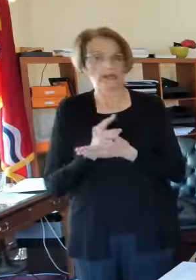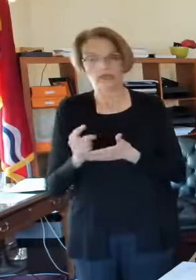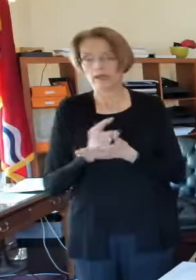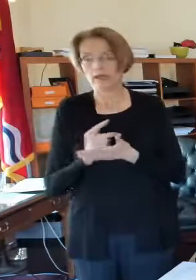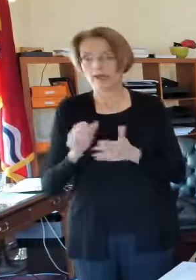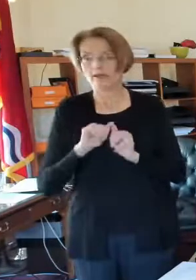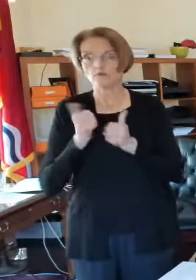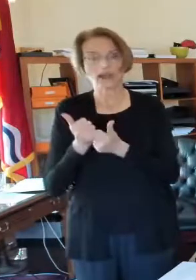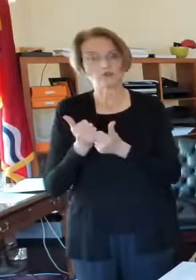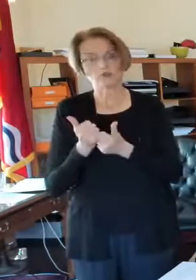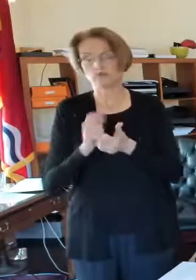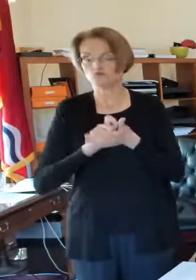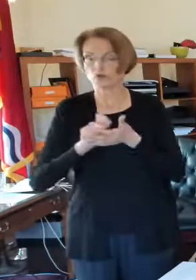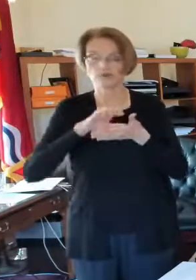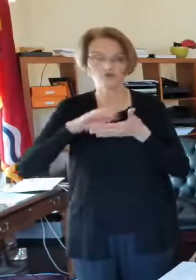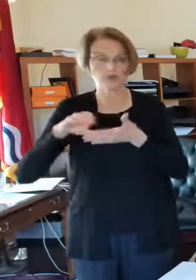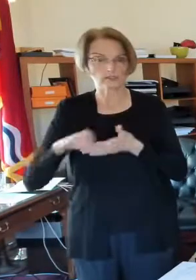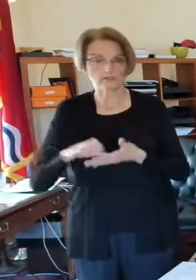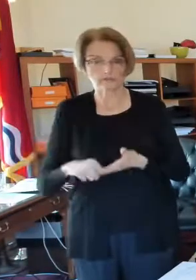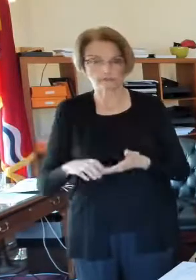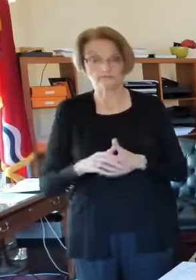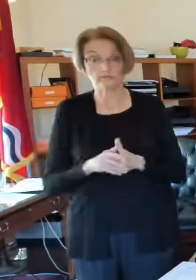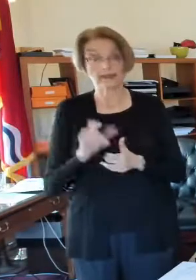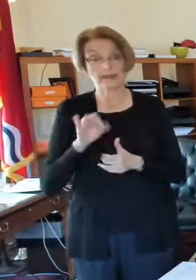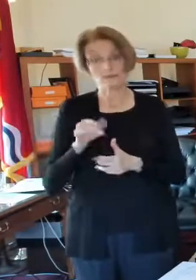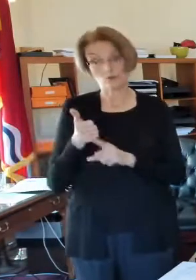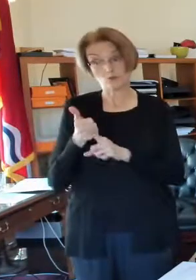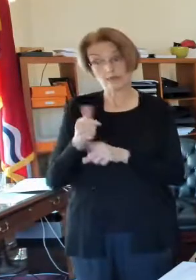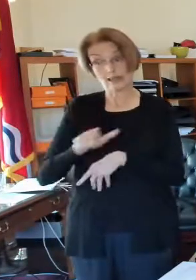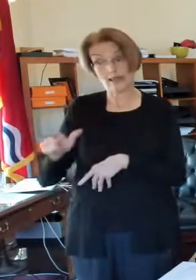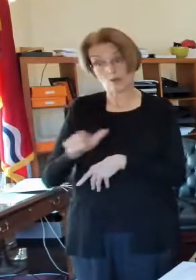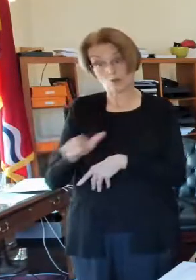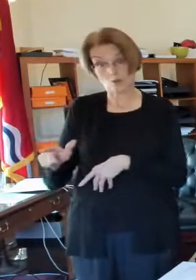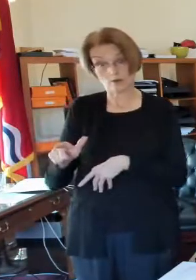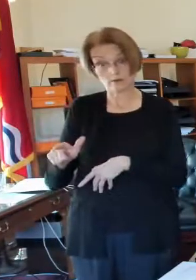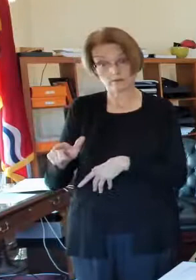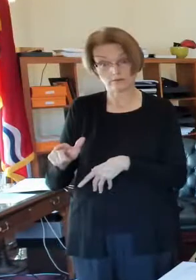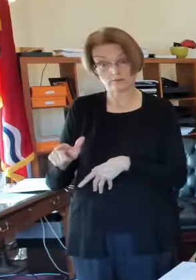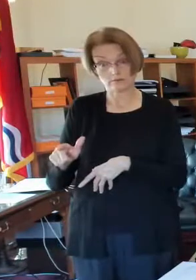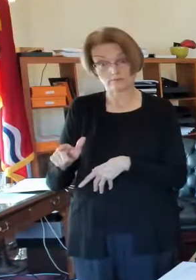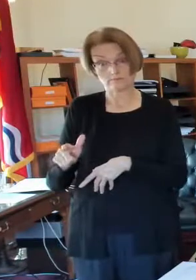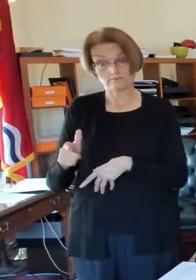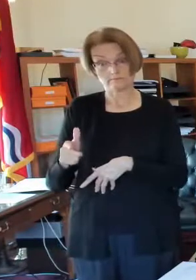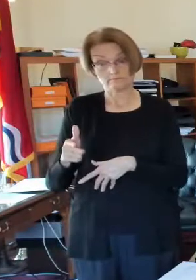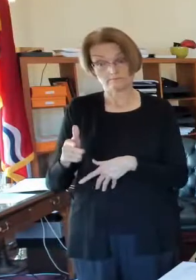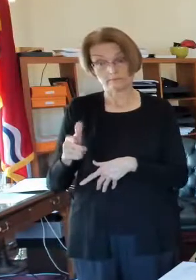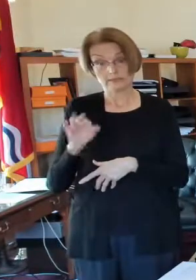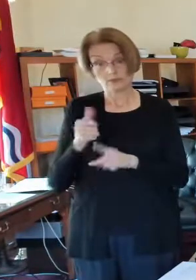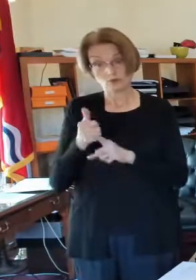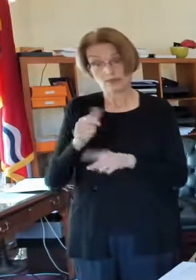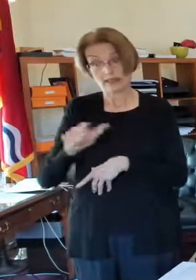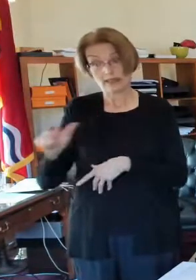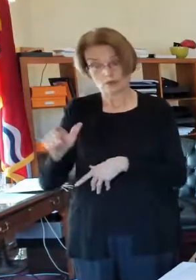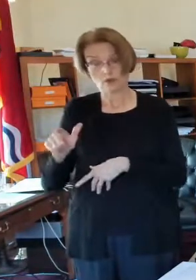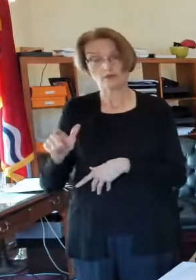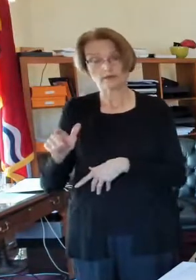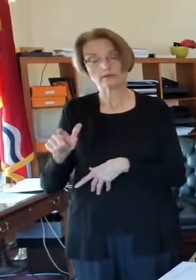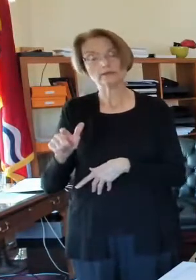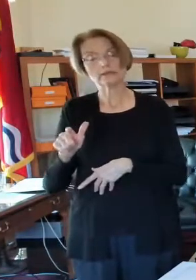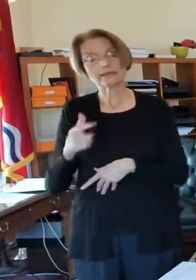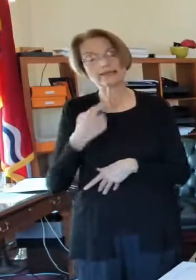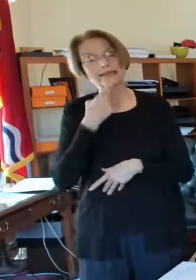agency. So first of all, if you're a landlord, it sounds like you might be asking for a landlord. If you're a landlord, we'll make sure your tenant